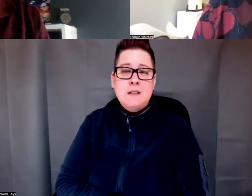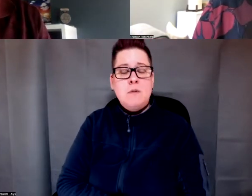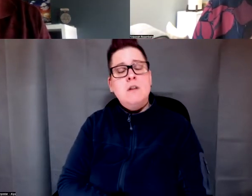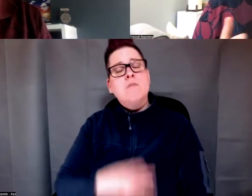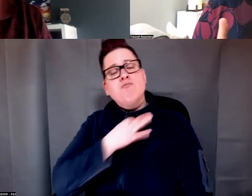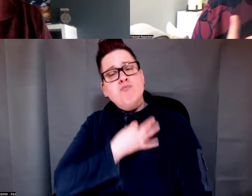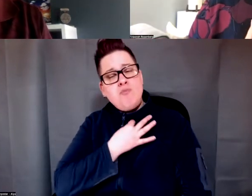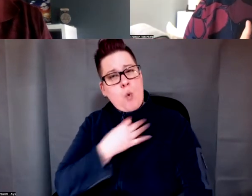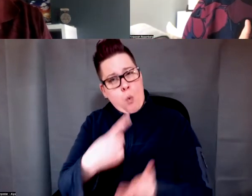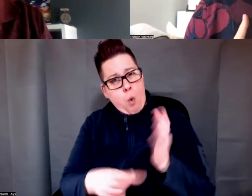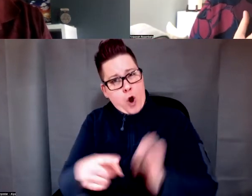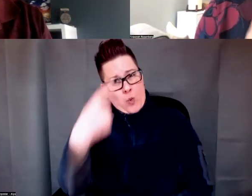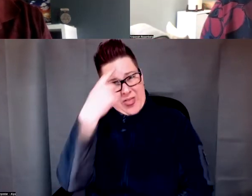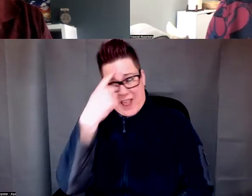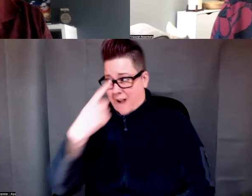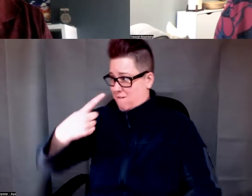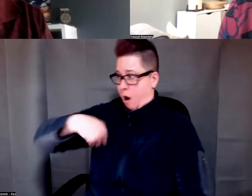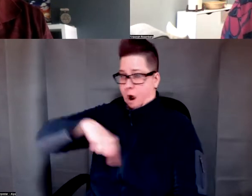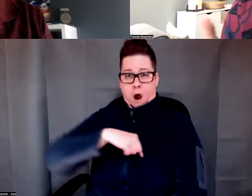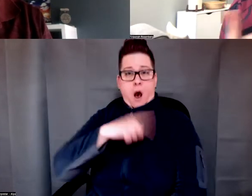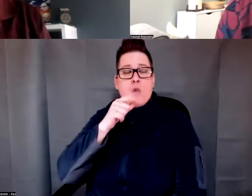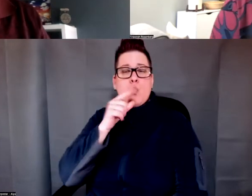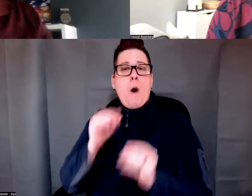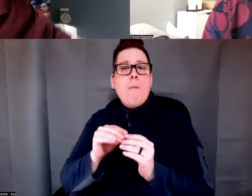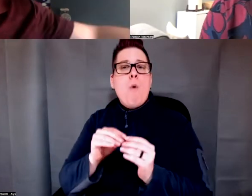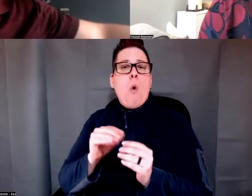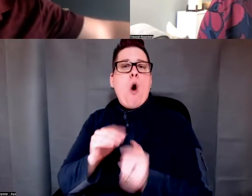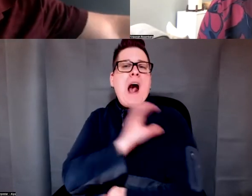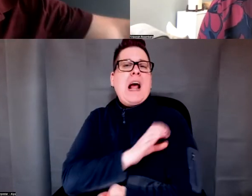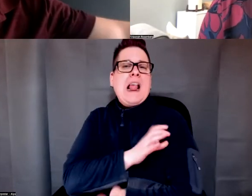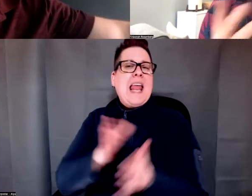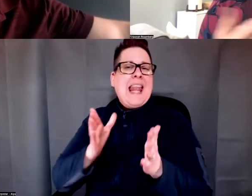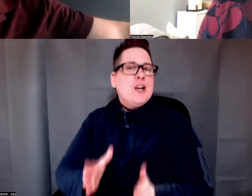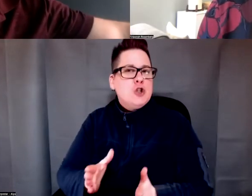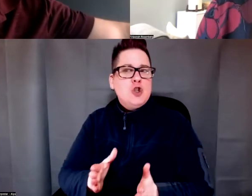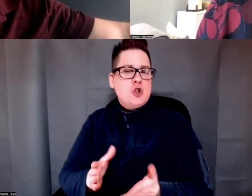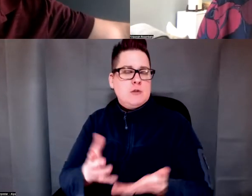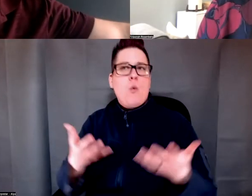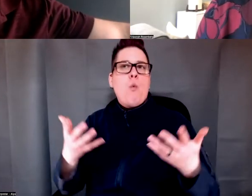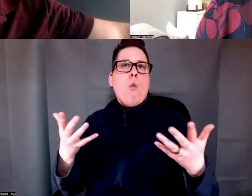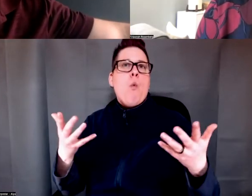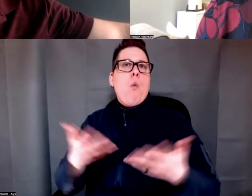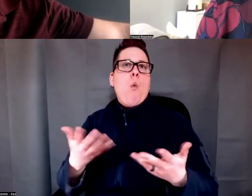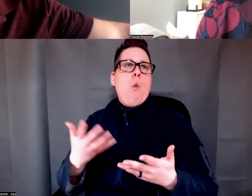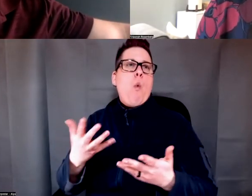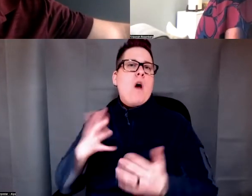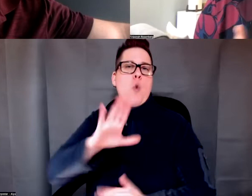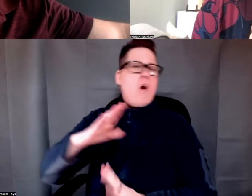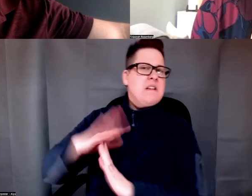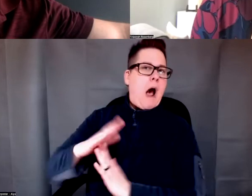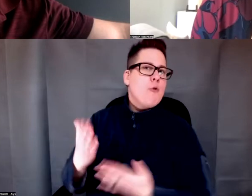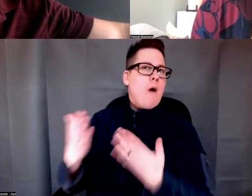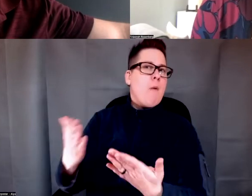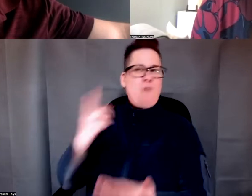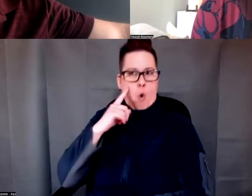have thoughts for all of us who are more clinically active as opposed to researchers about what might be the top recommendations for